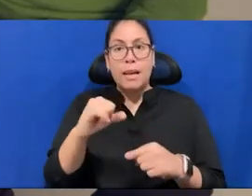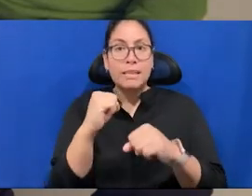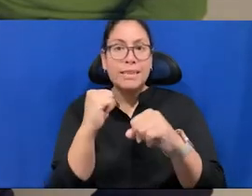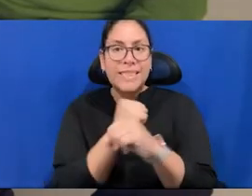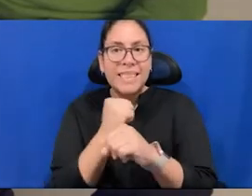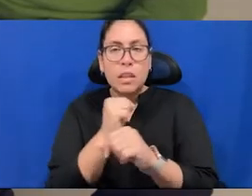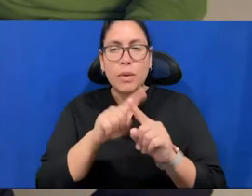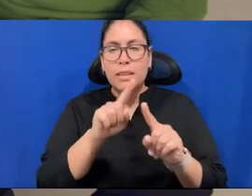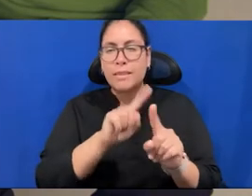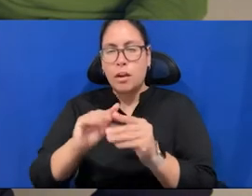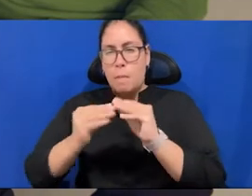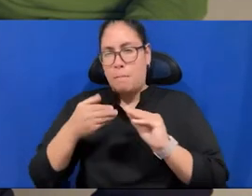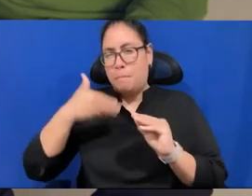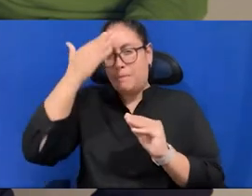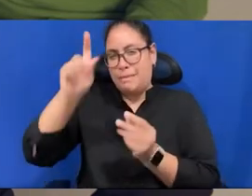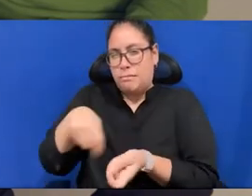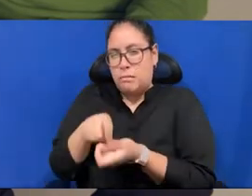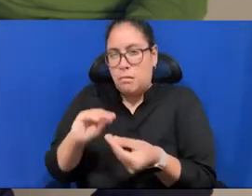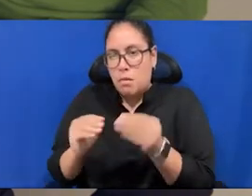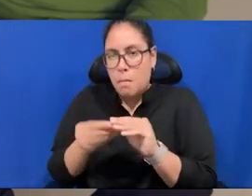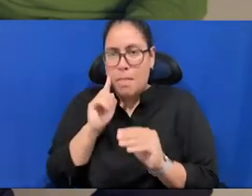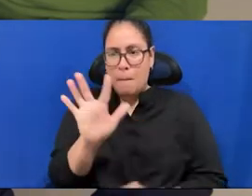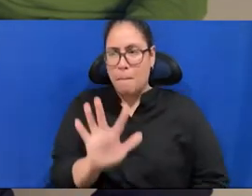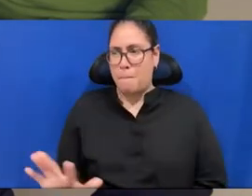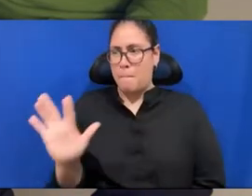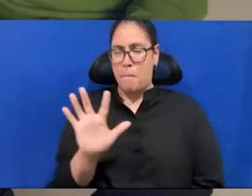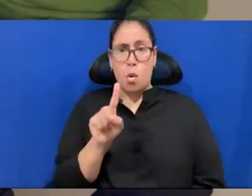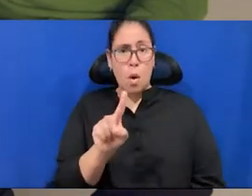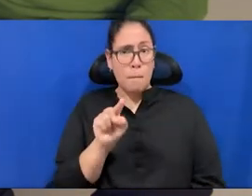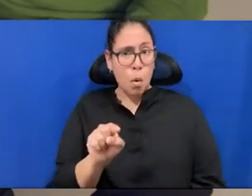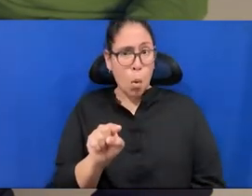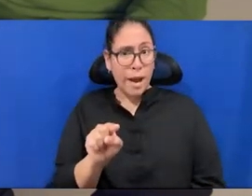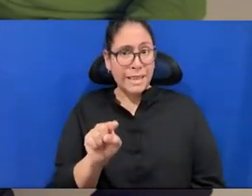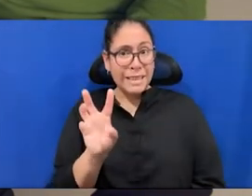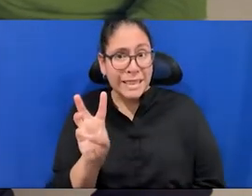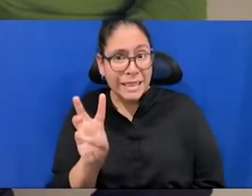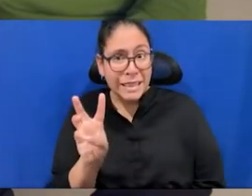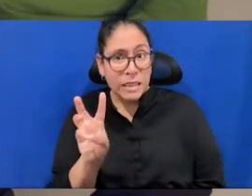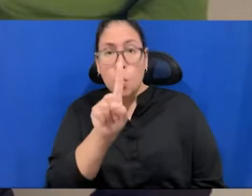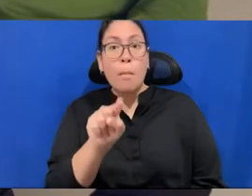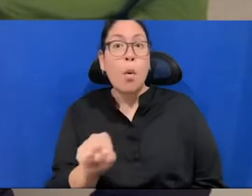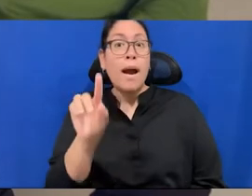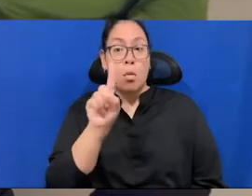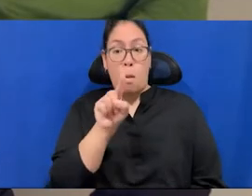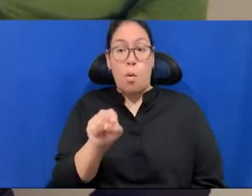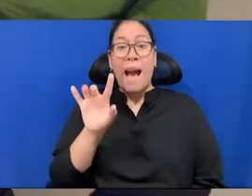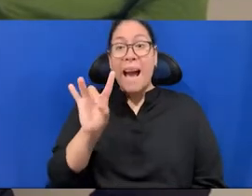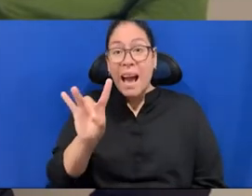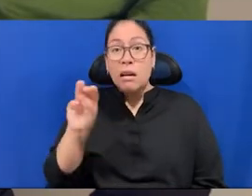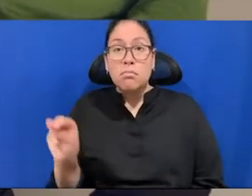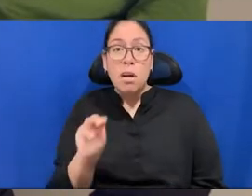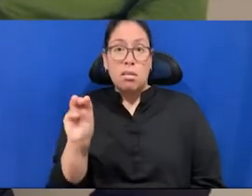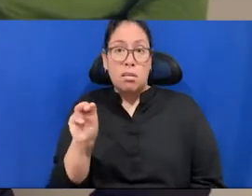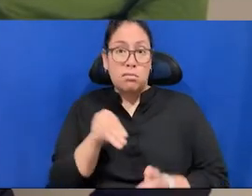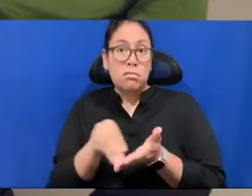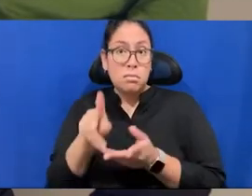pandemic, think so, approximately 1.6, 1.8 million people have died, uh, cause, uh, through, uh,